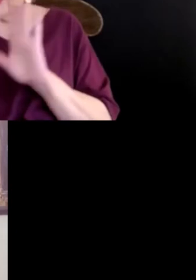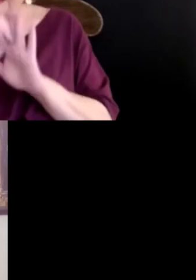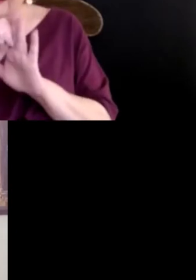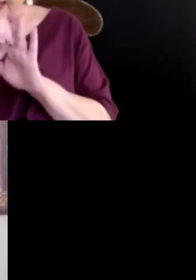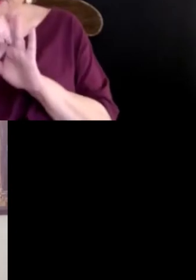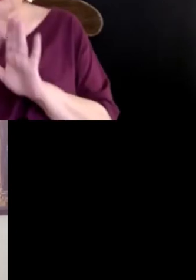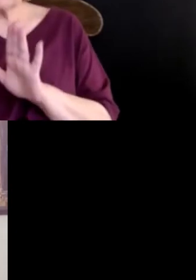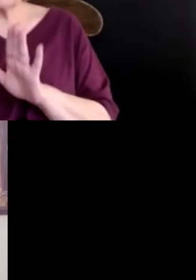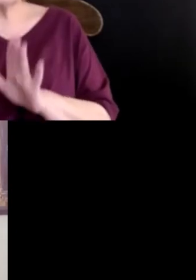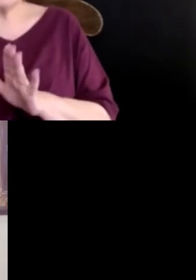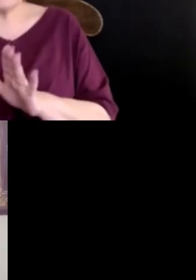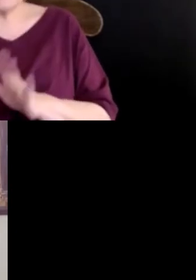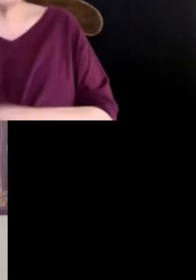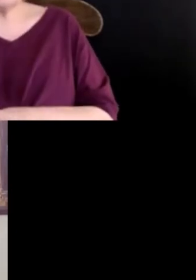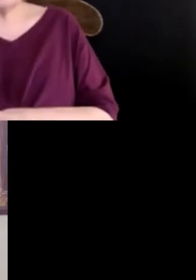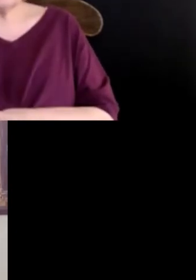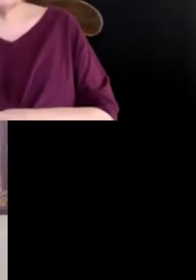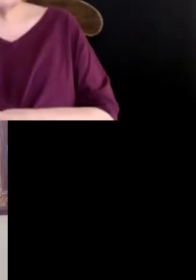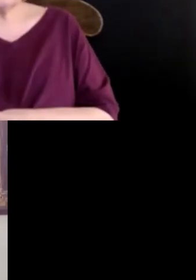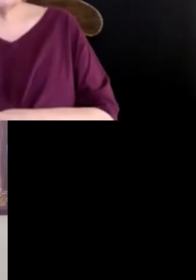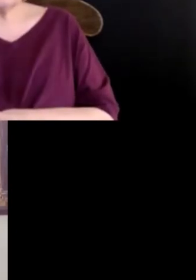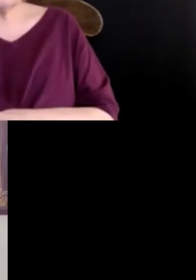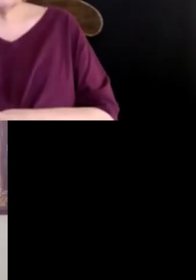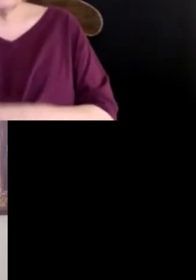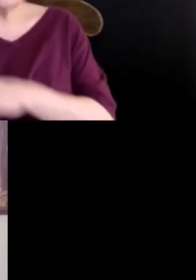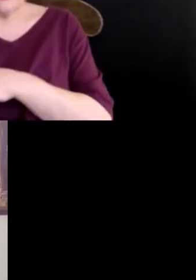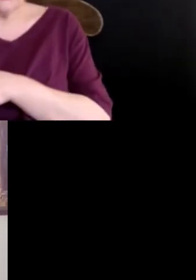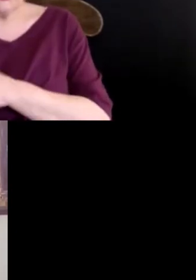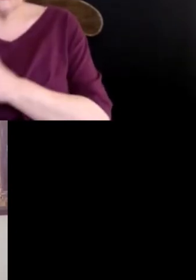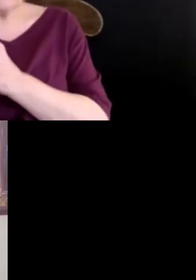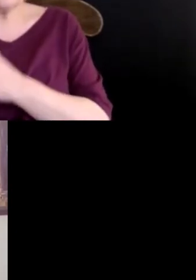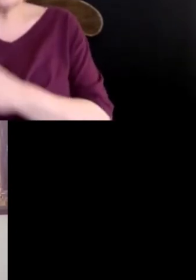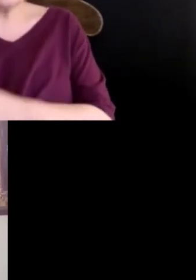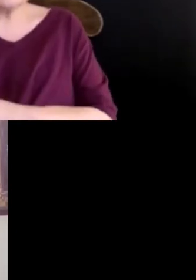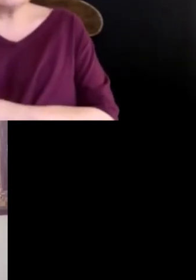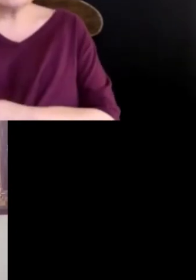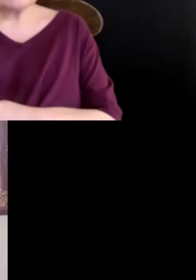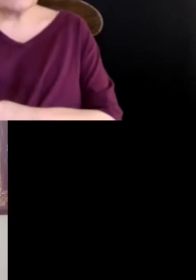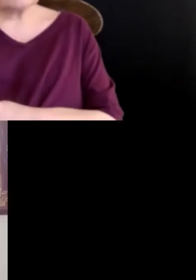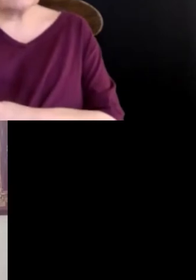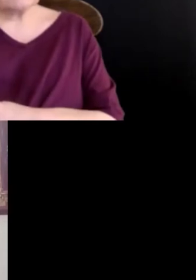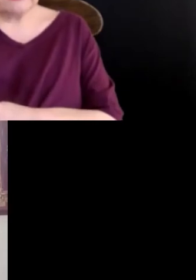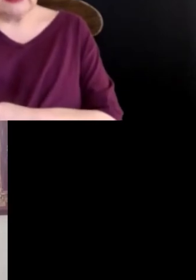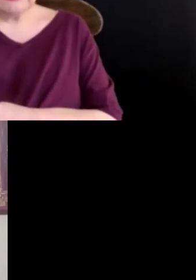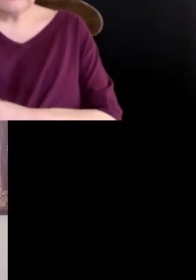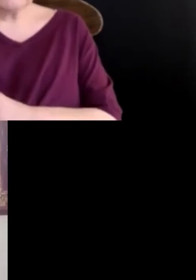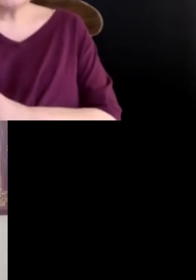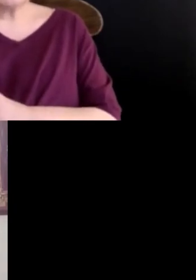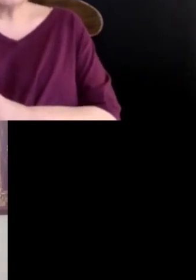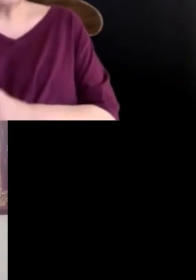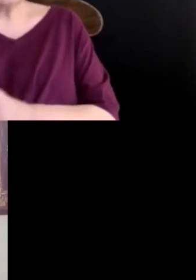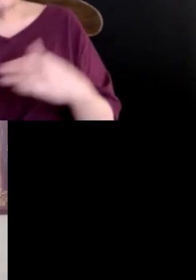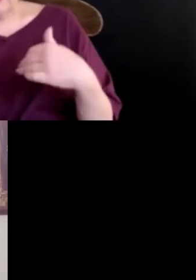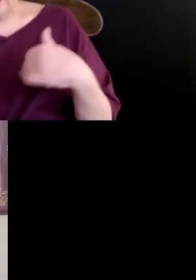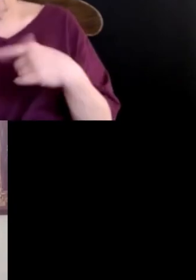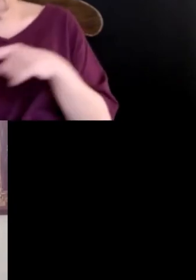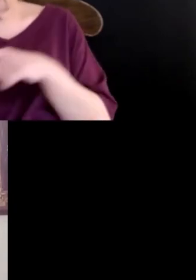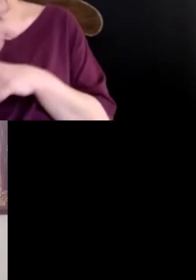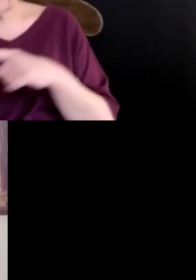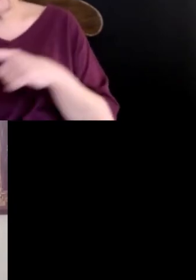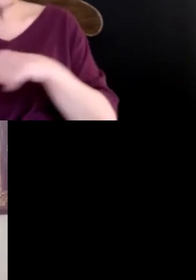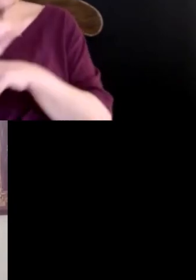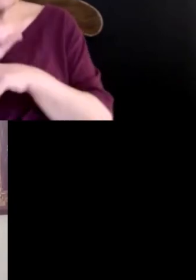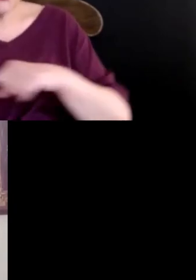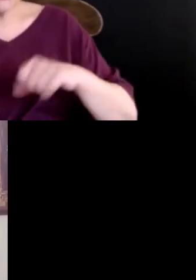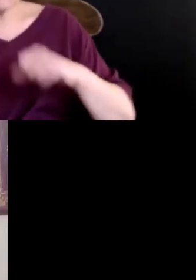have a veteran with post-traumatic stress syndrome, the animal that is trained to work with that